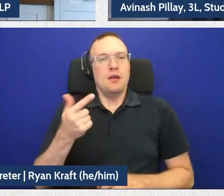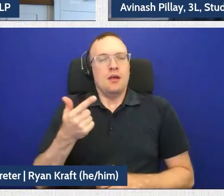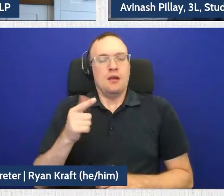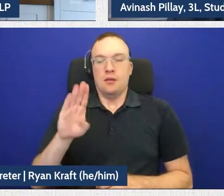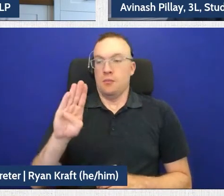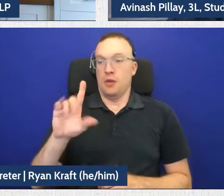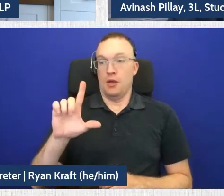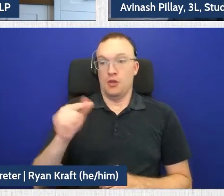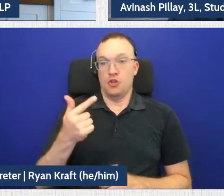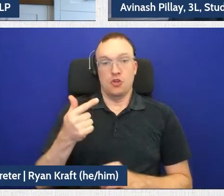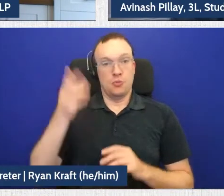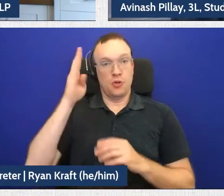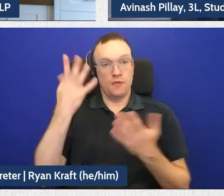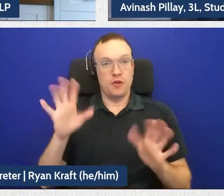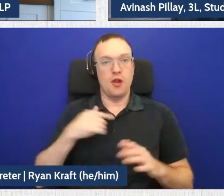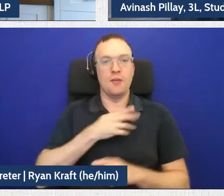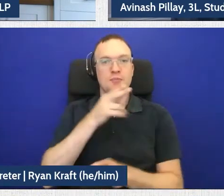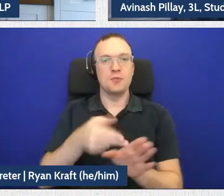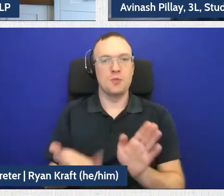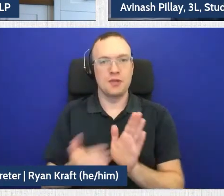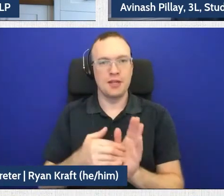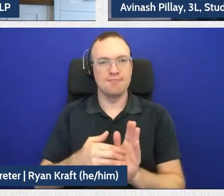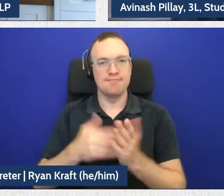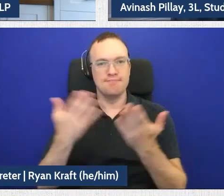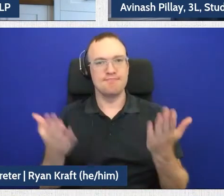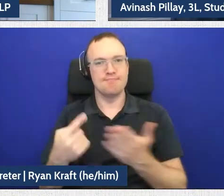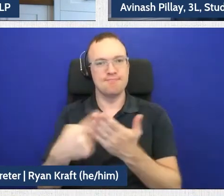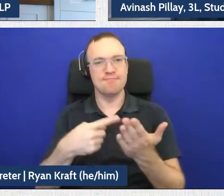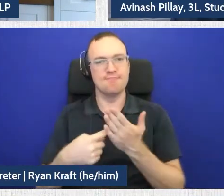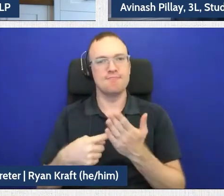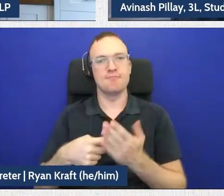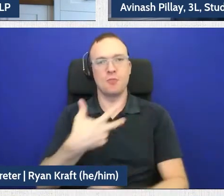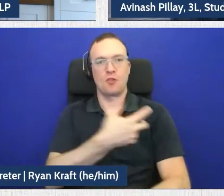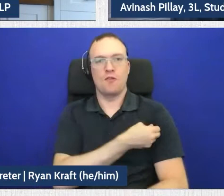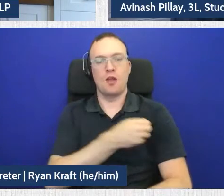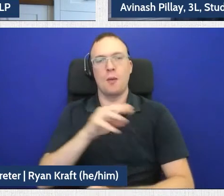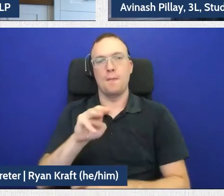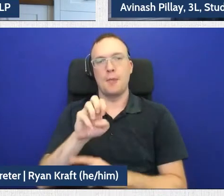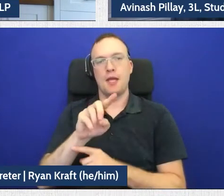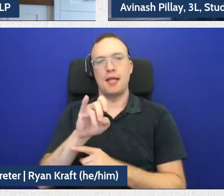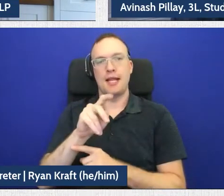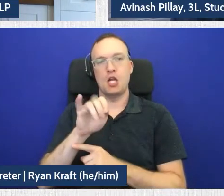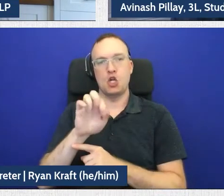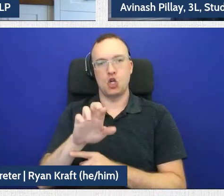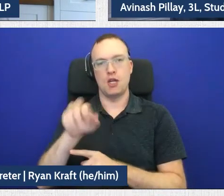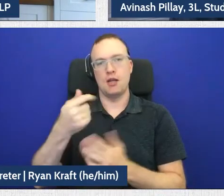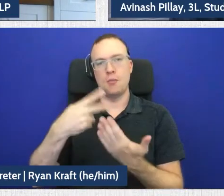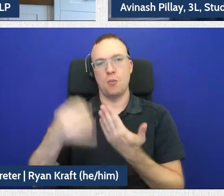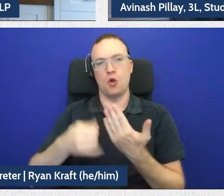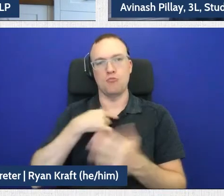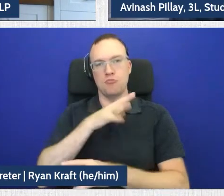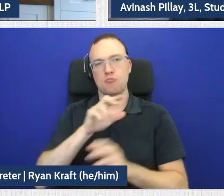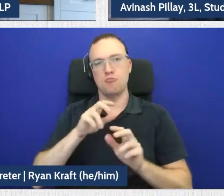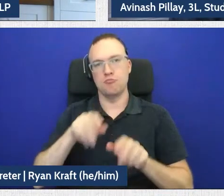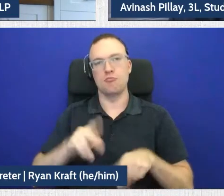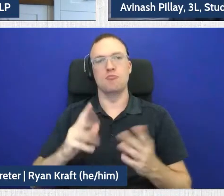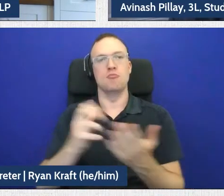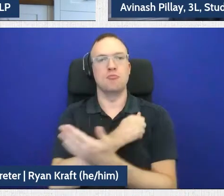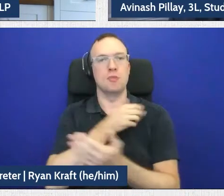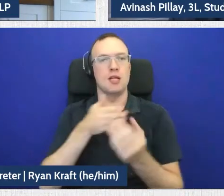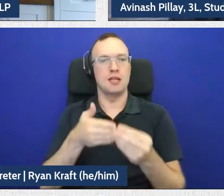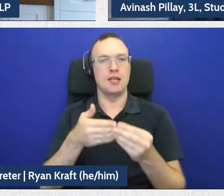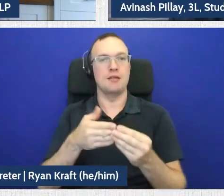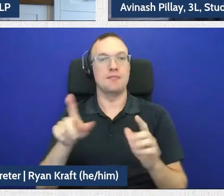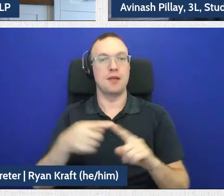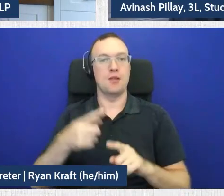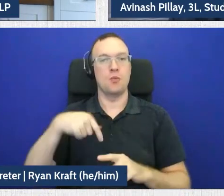concluded, I will join you once again on screen to discuss the Vaccine Mediator, which is another project that I've had the opportunity to lead. We